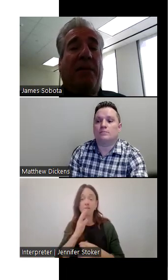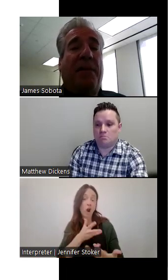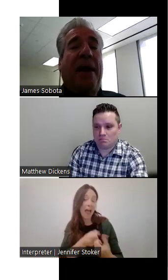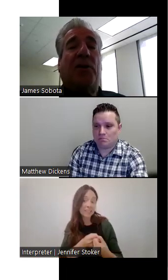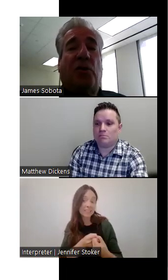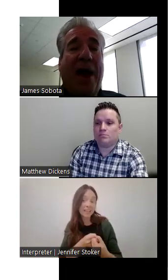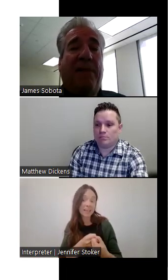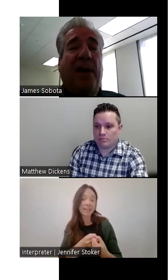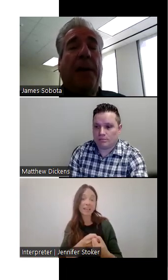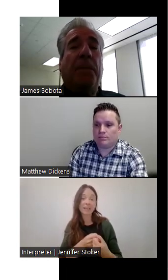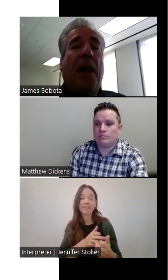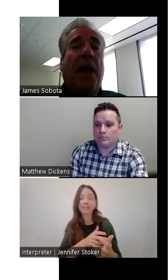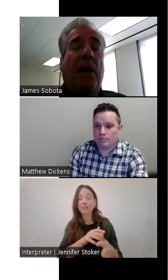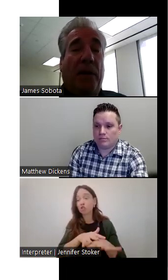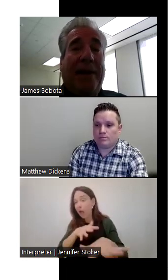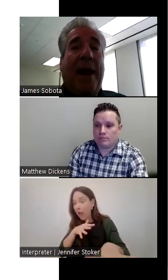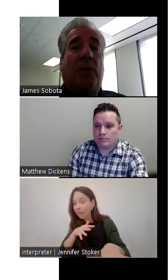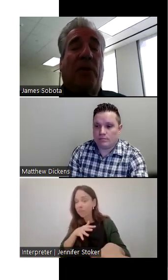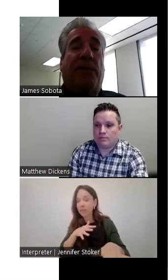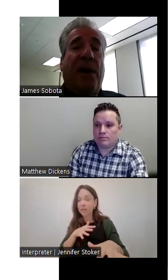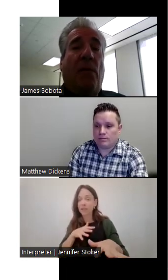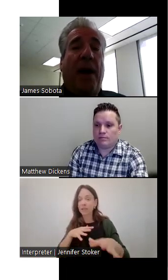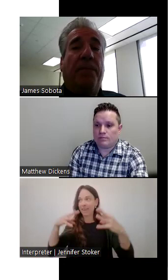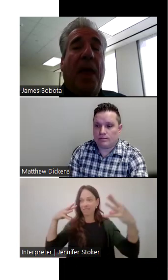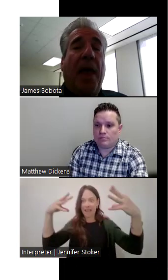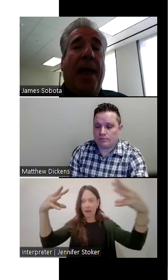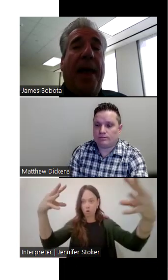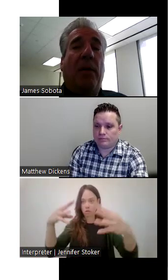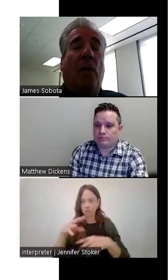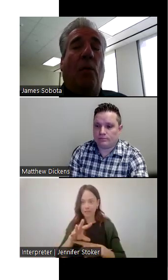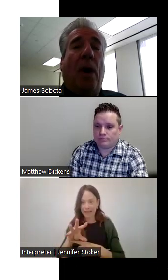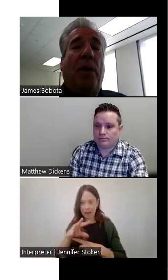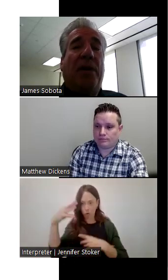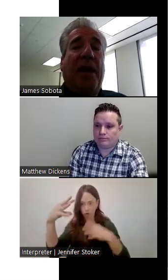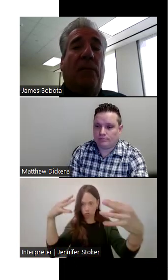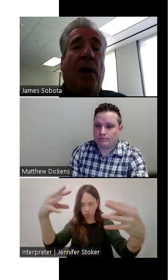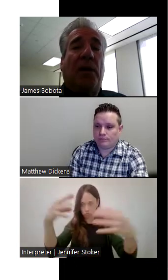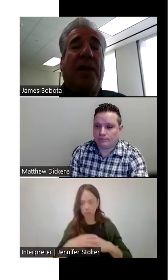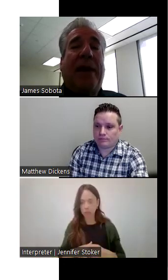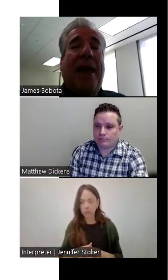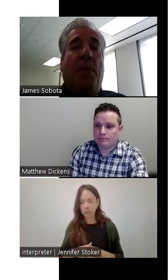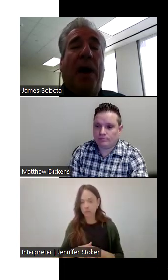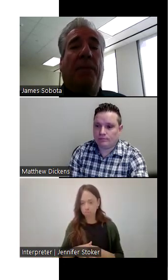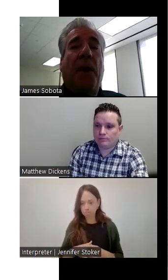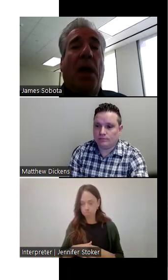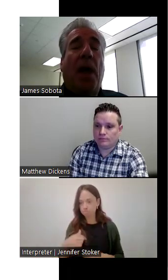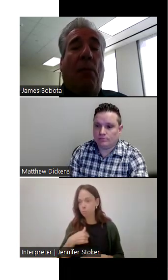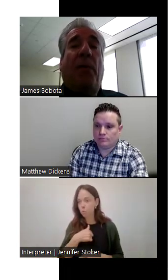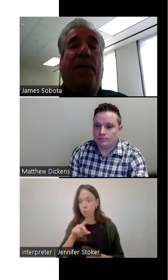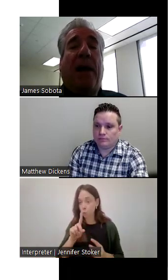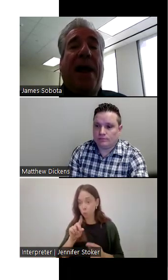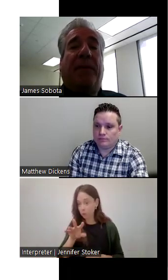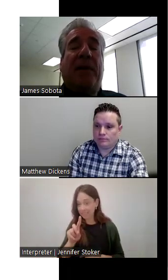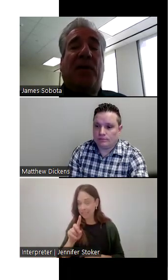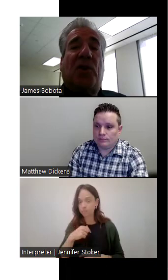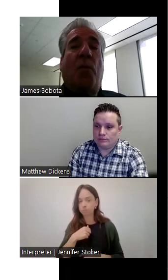any type of events, traffic with the cameras on the freeway. And what we did was we came up and